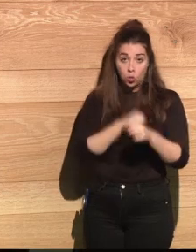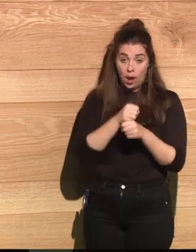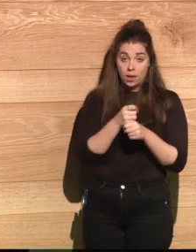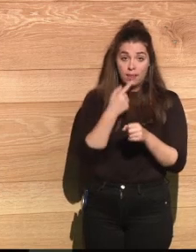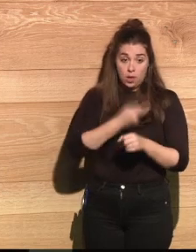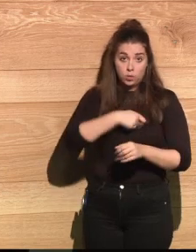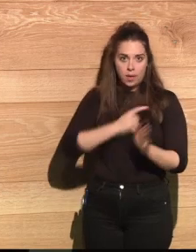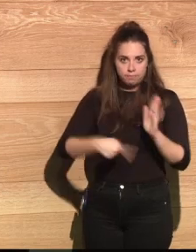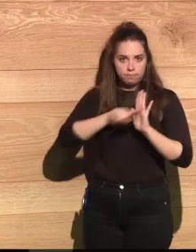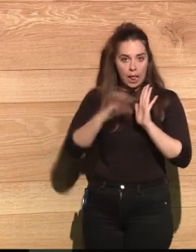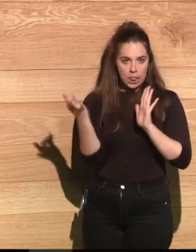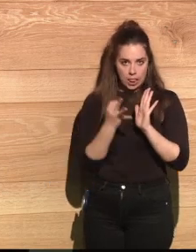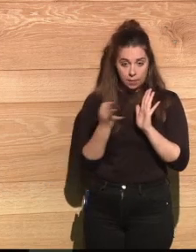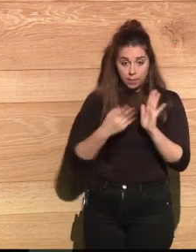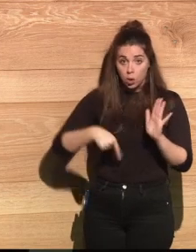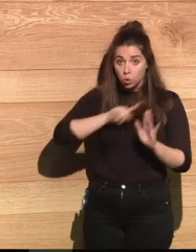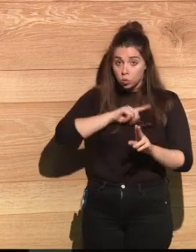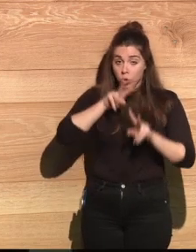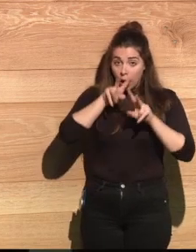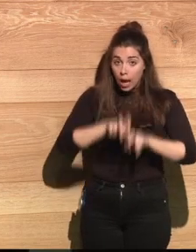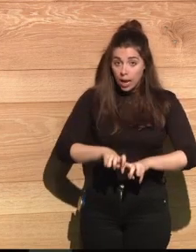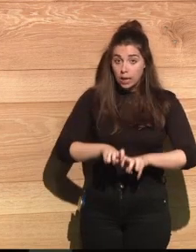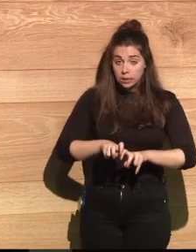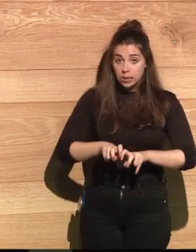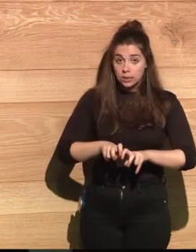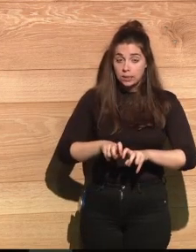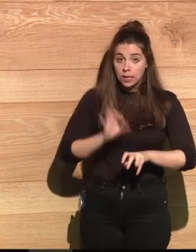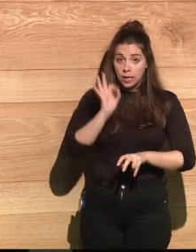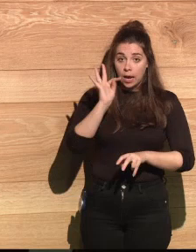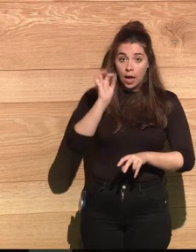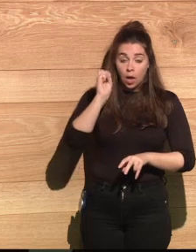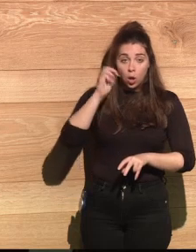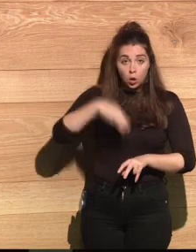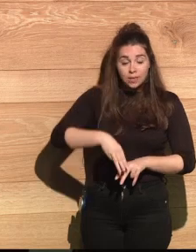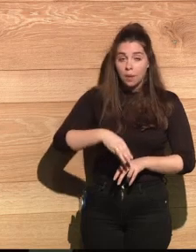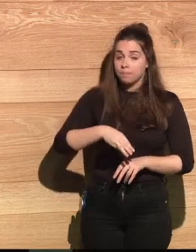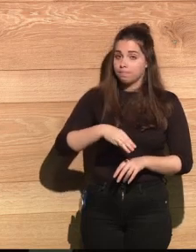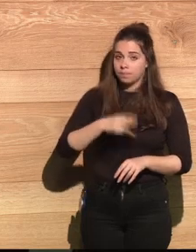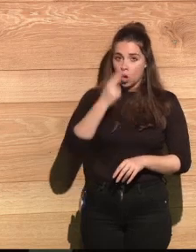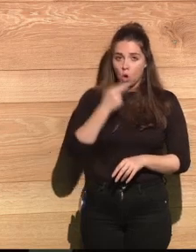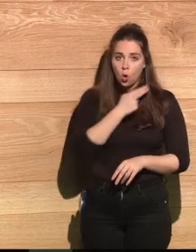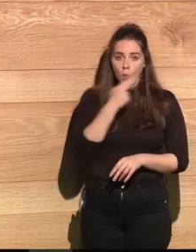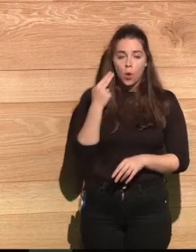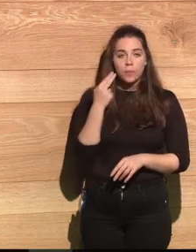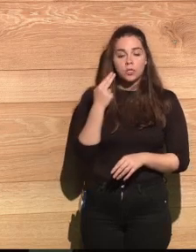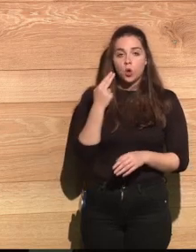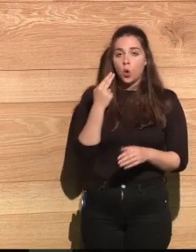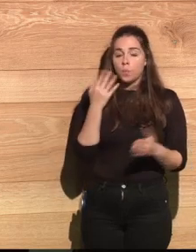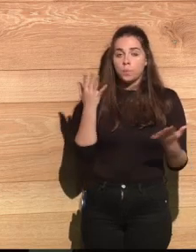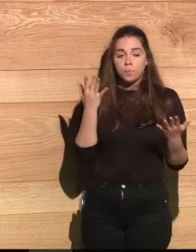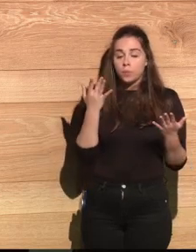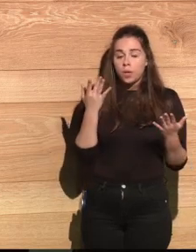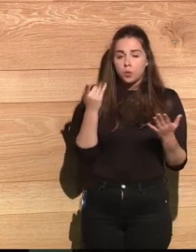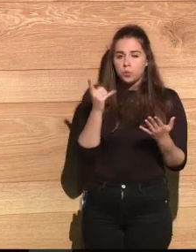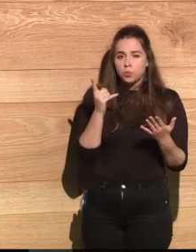nuclear weapons. And according to our own analysis, NATO has no commitment.